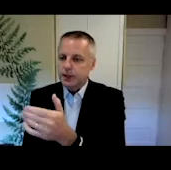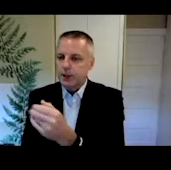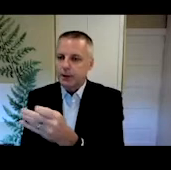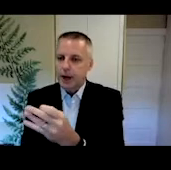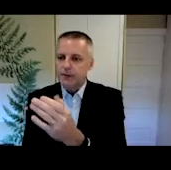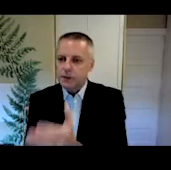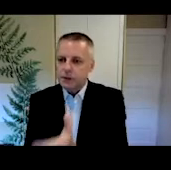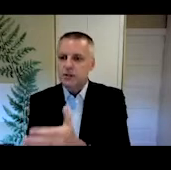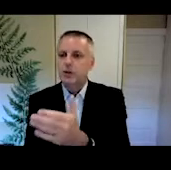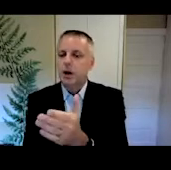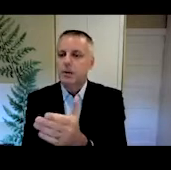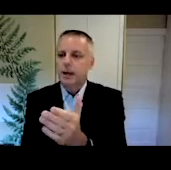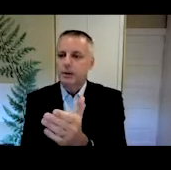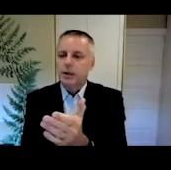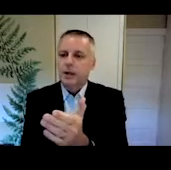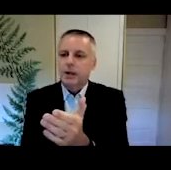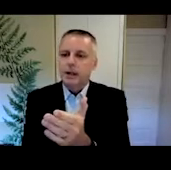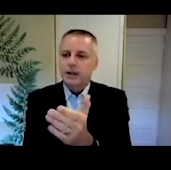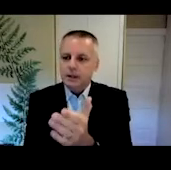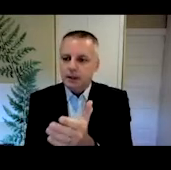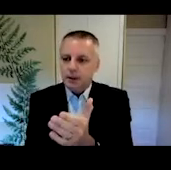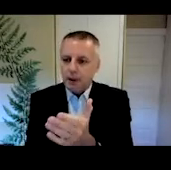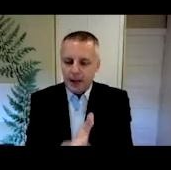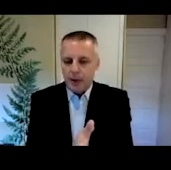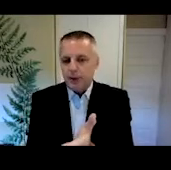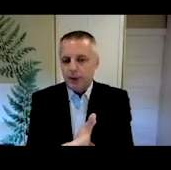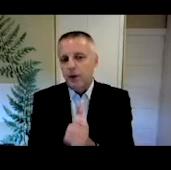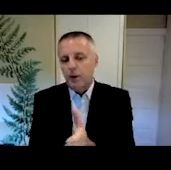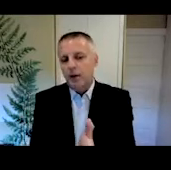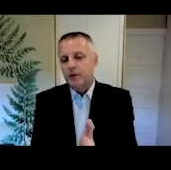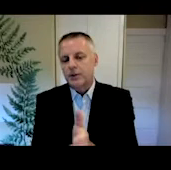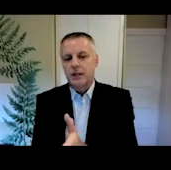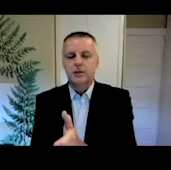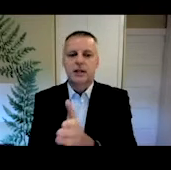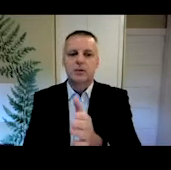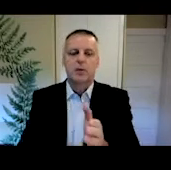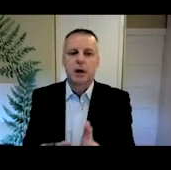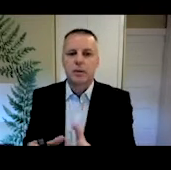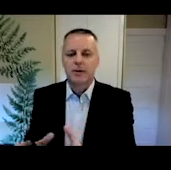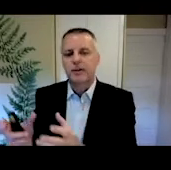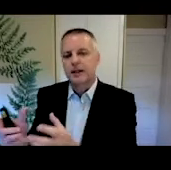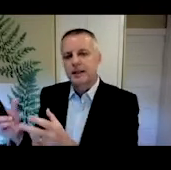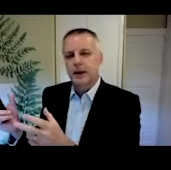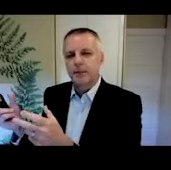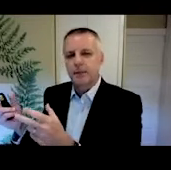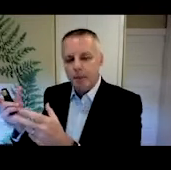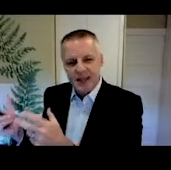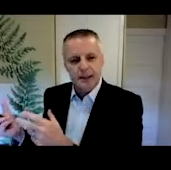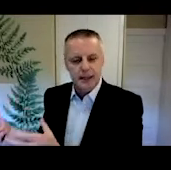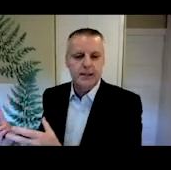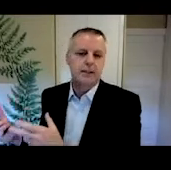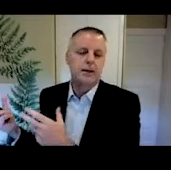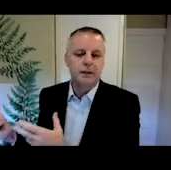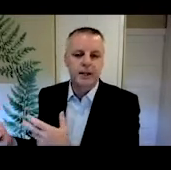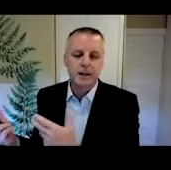you know, and I have students and we talk about, I always do this exercise where we talk about the things that are, we